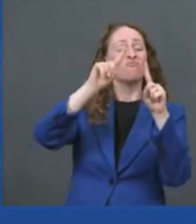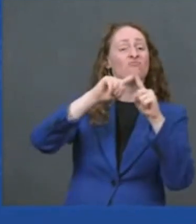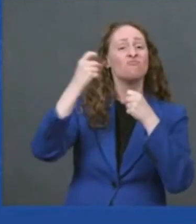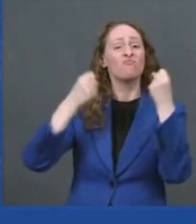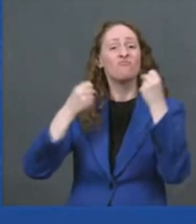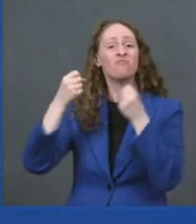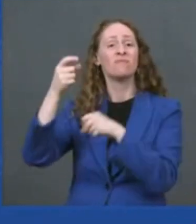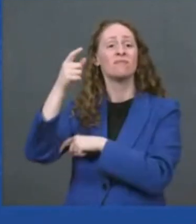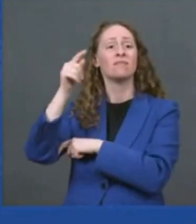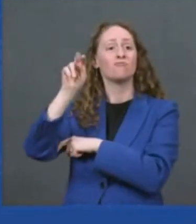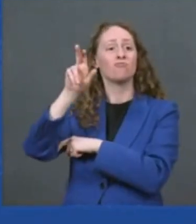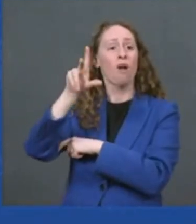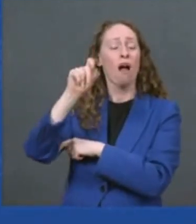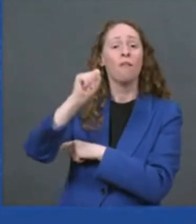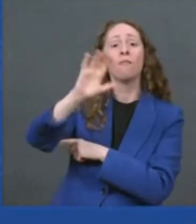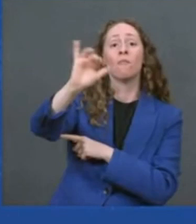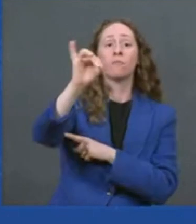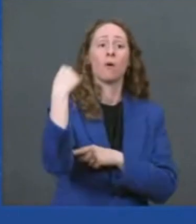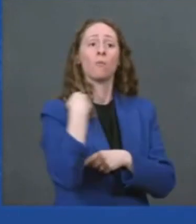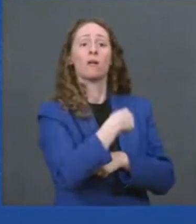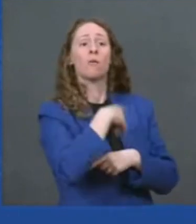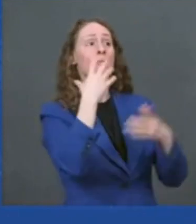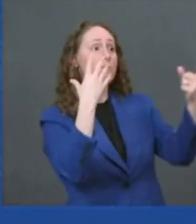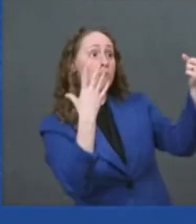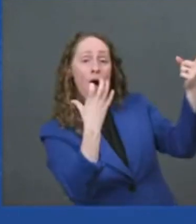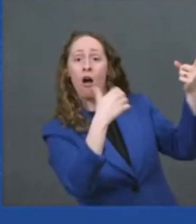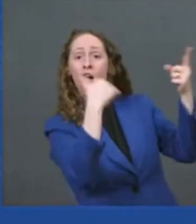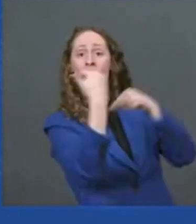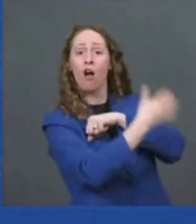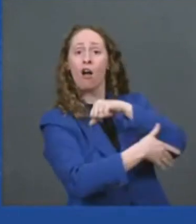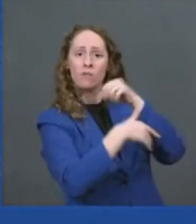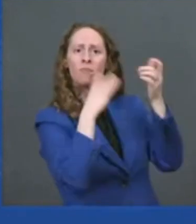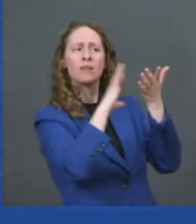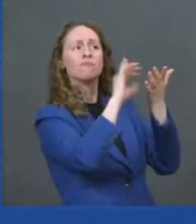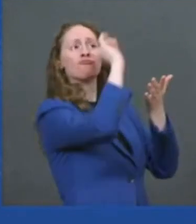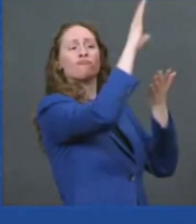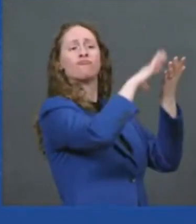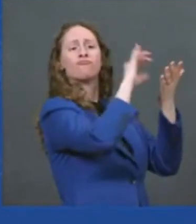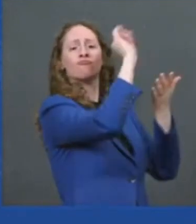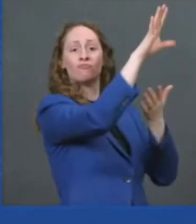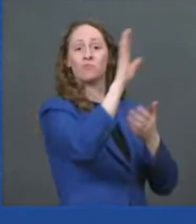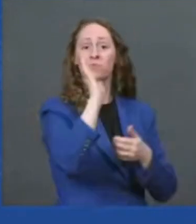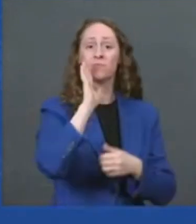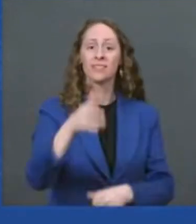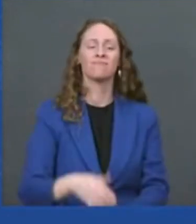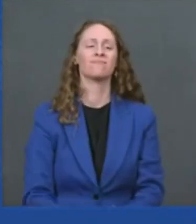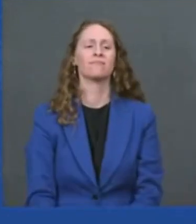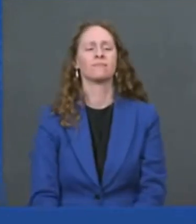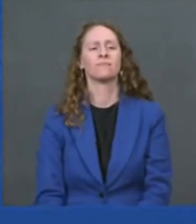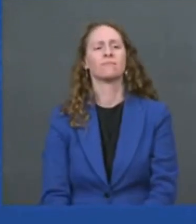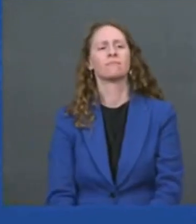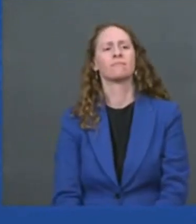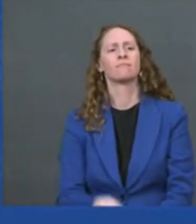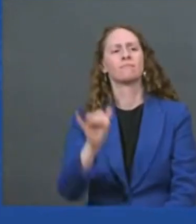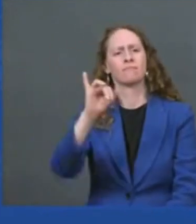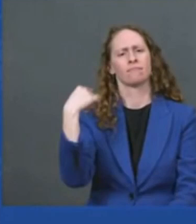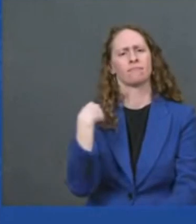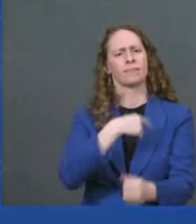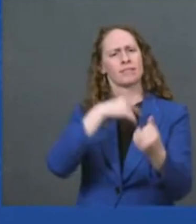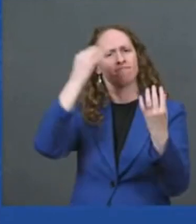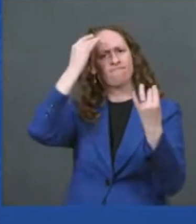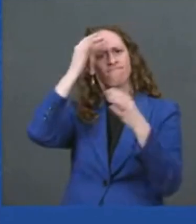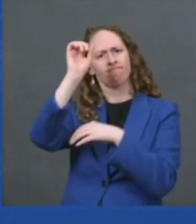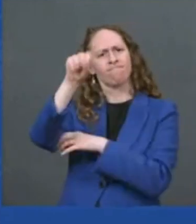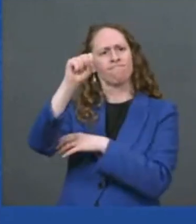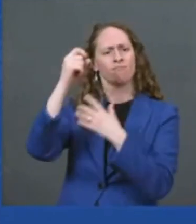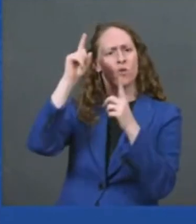tritium is going to help fulfill the u.s target for 50 percent of new cars sold to be electric by the year 2030 and will support us